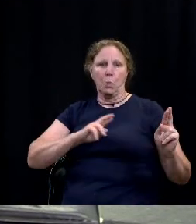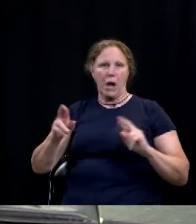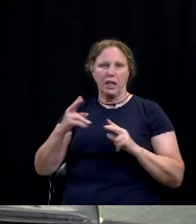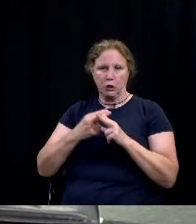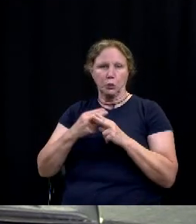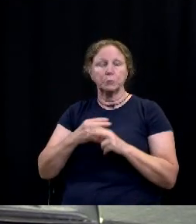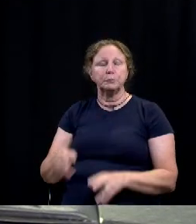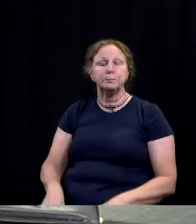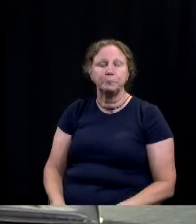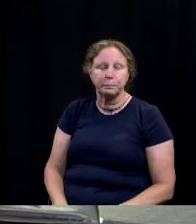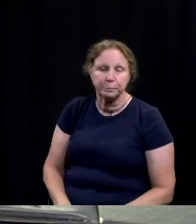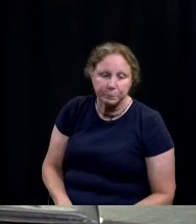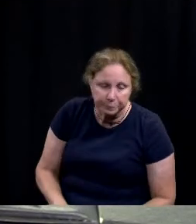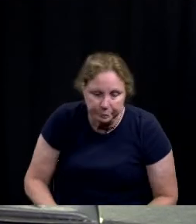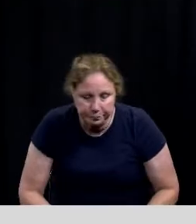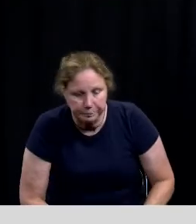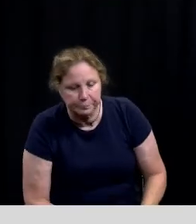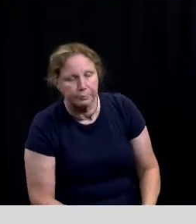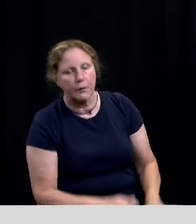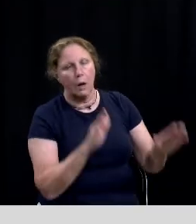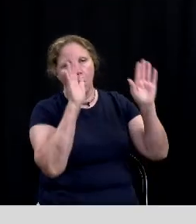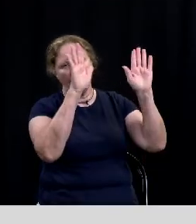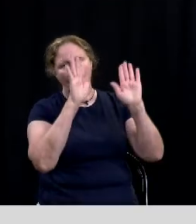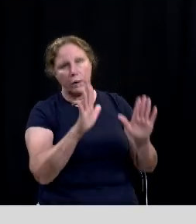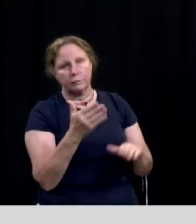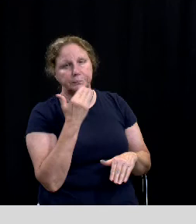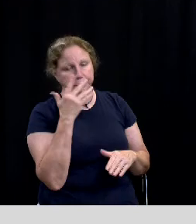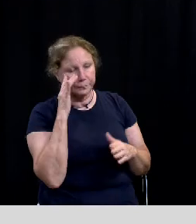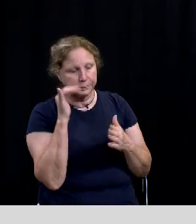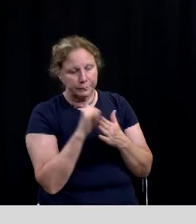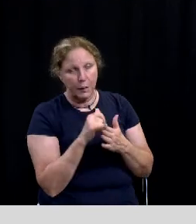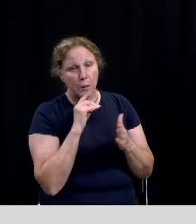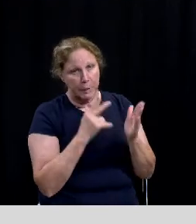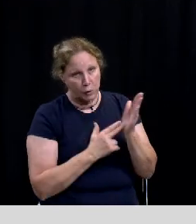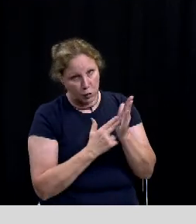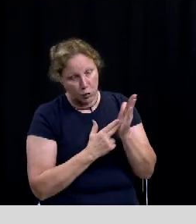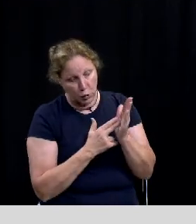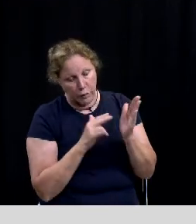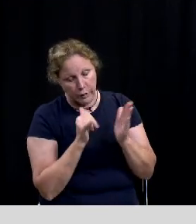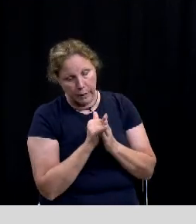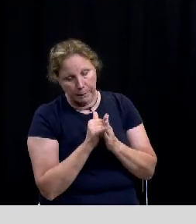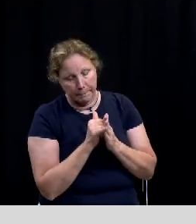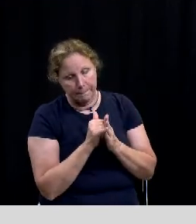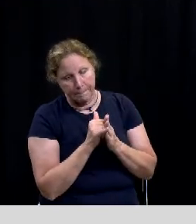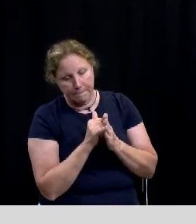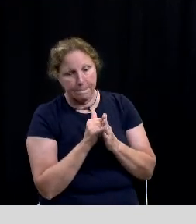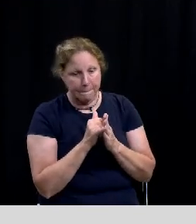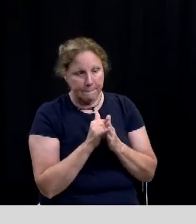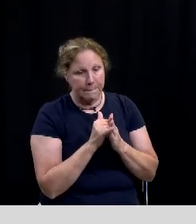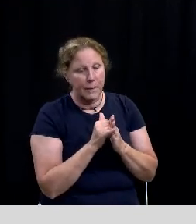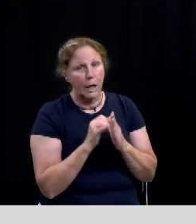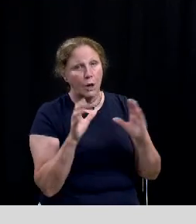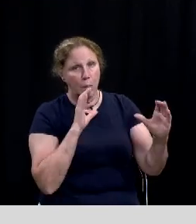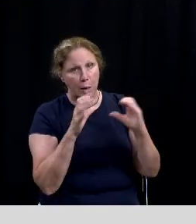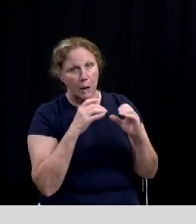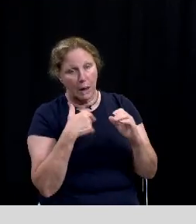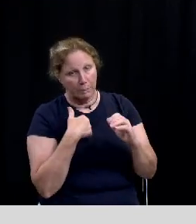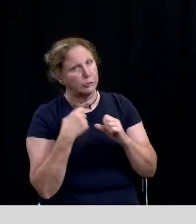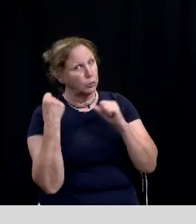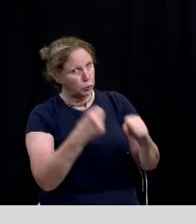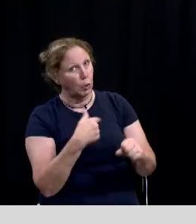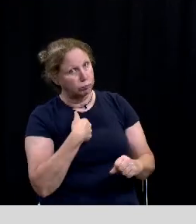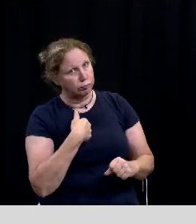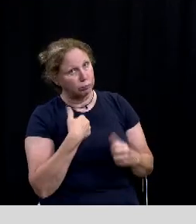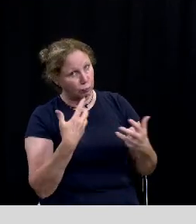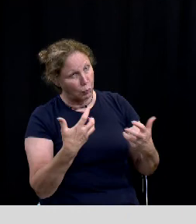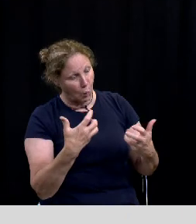shortly wonderful well thank you for that i just want to make sure you know i uh uh communication is one of my big things and making sure